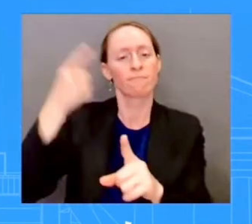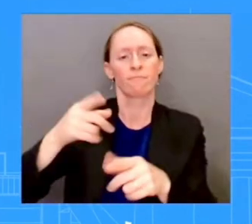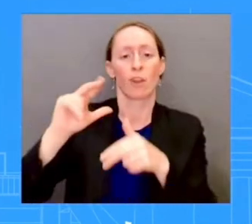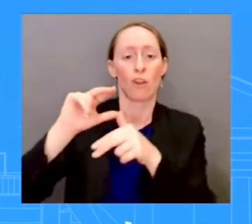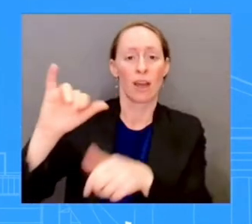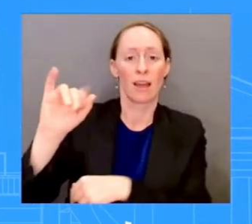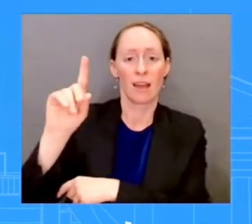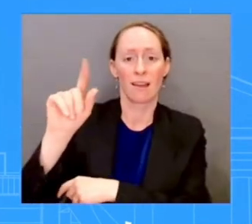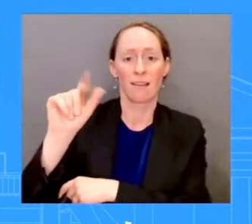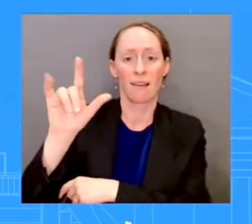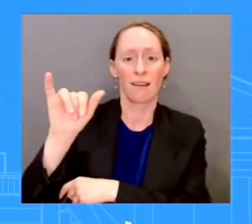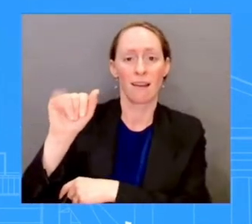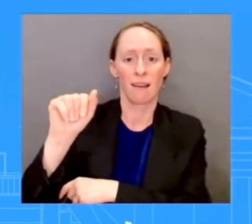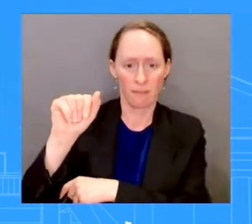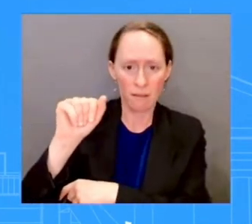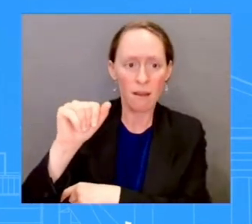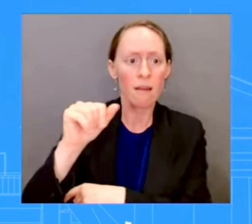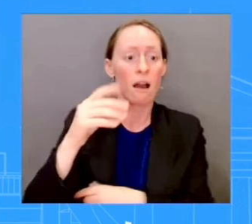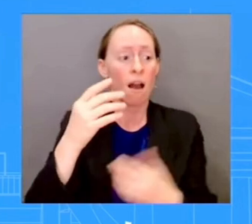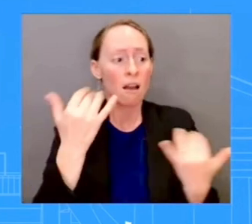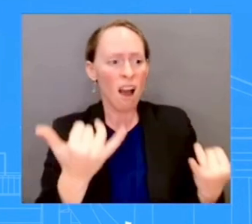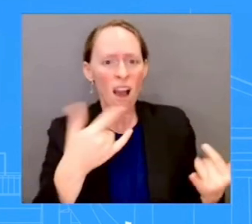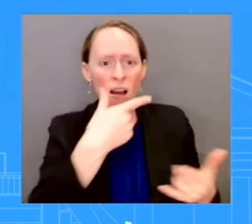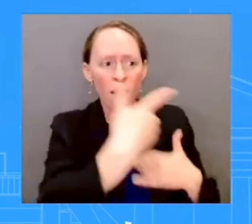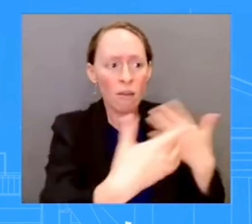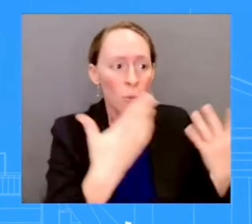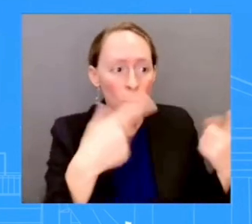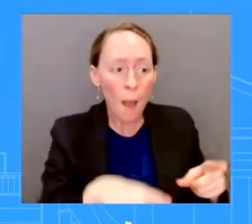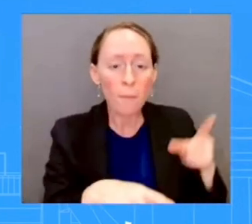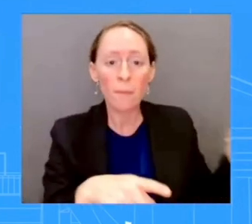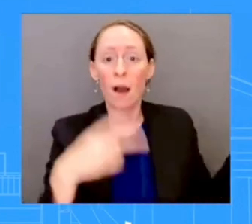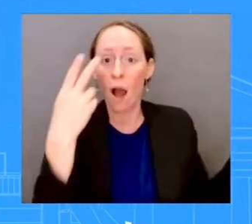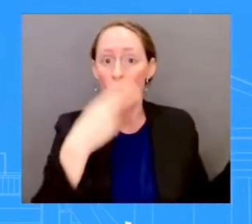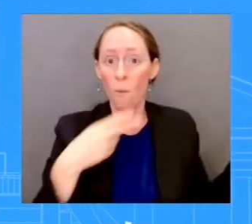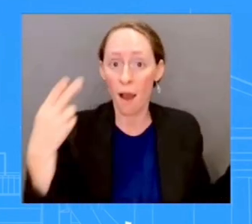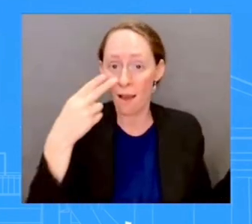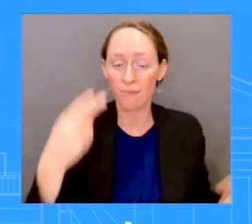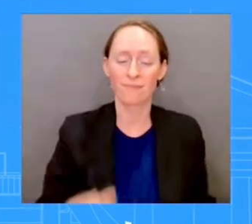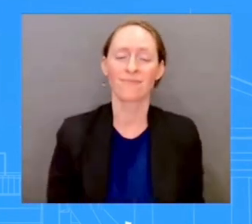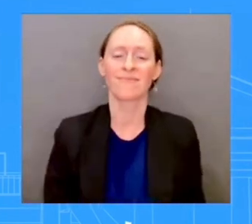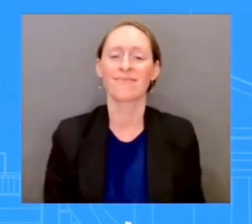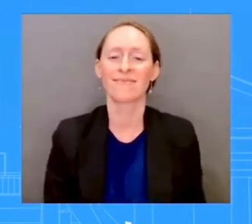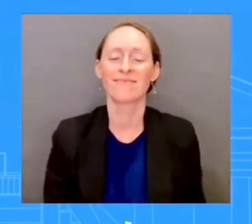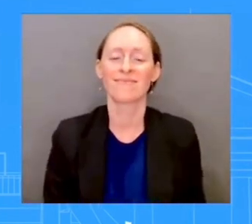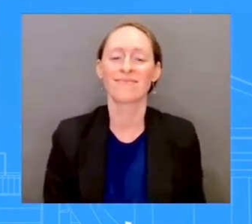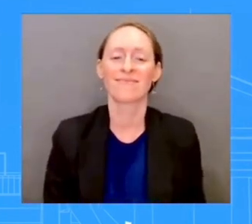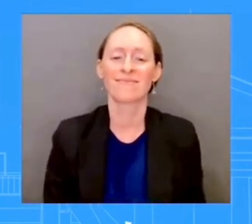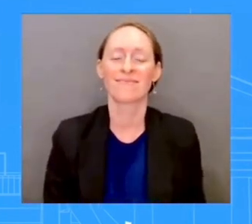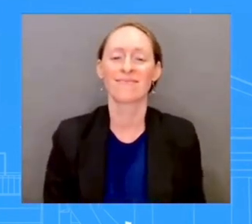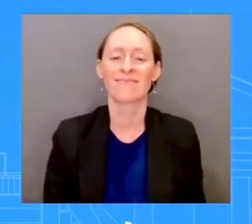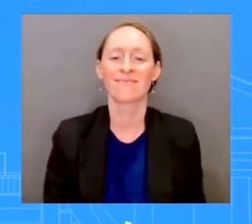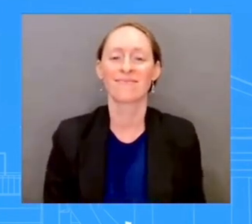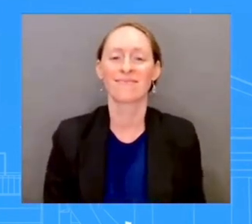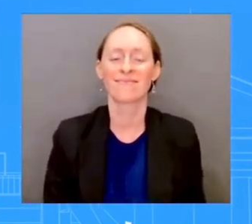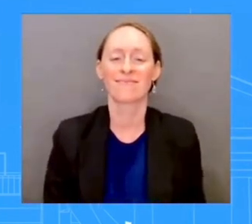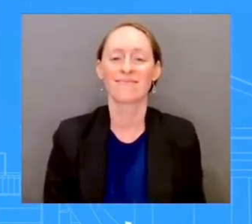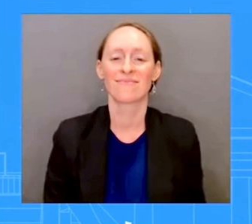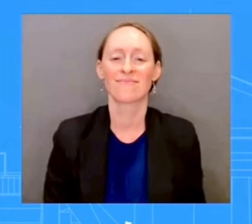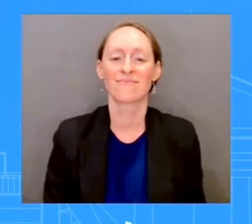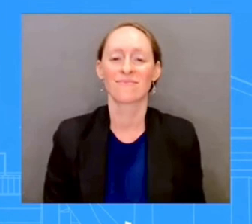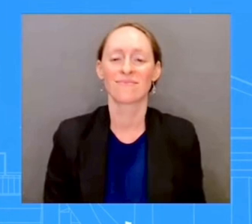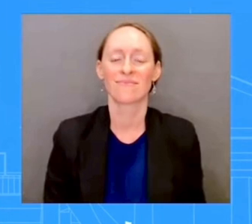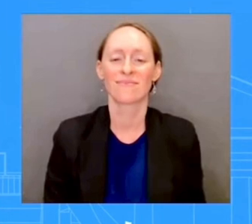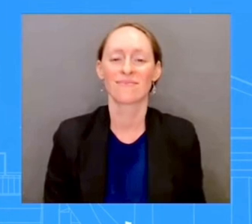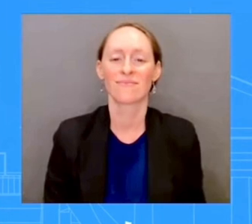Hawaii on the island of Maui. He continues to guide the response to both, to the devastating fires on Maui